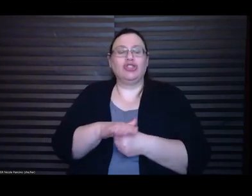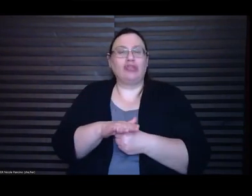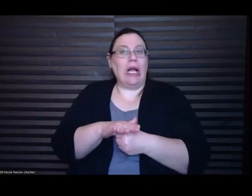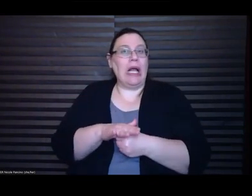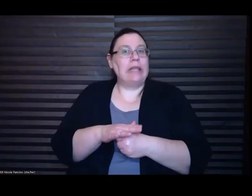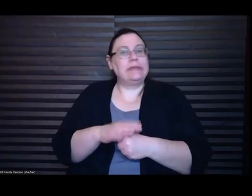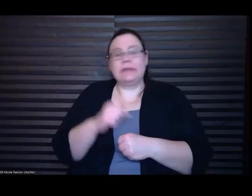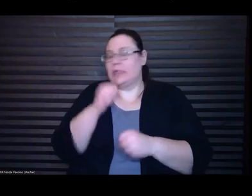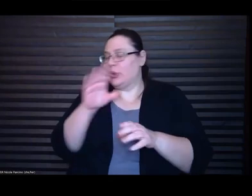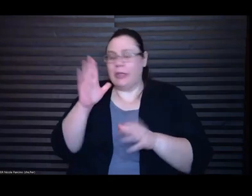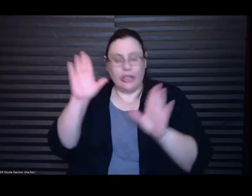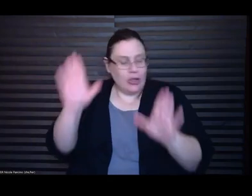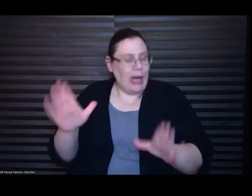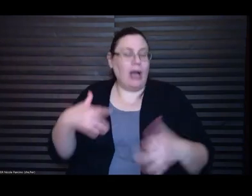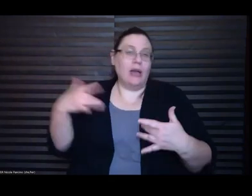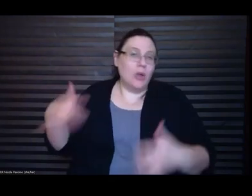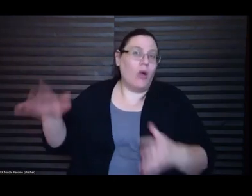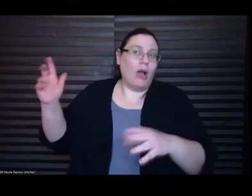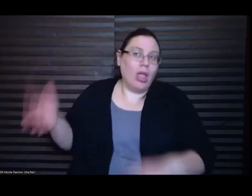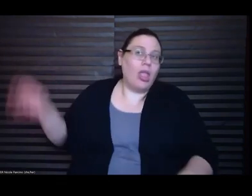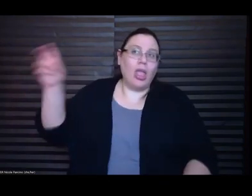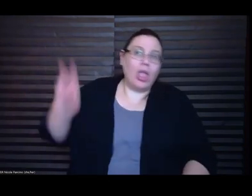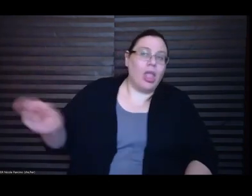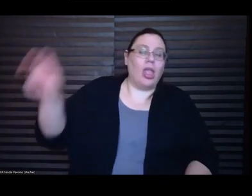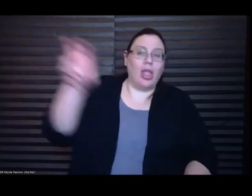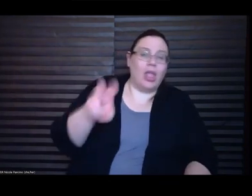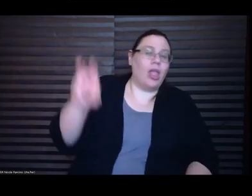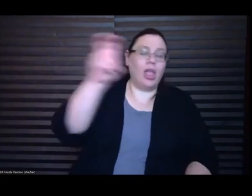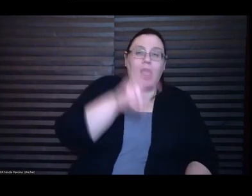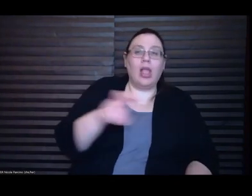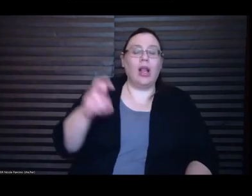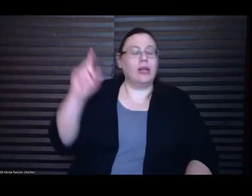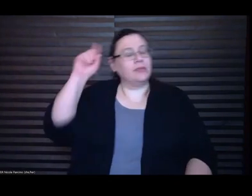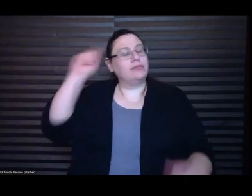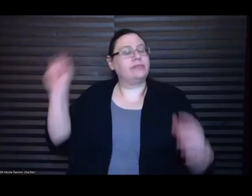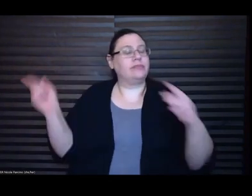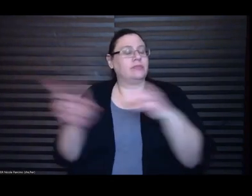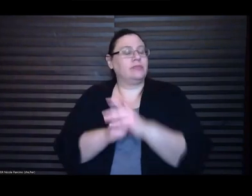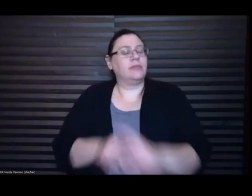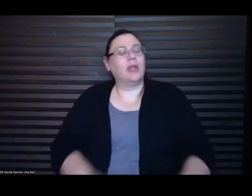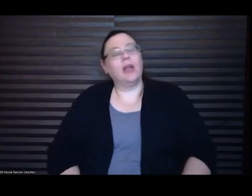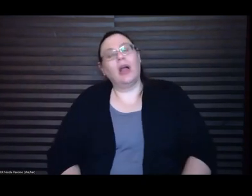had a thought I thought man I would give anything for this tour to just be over